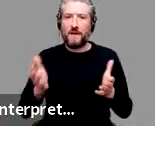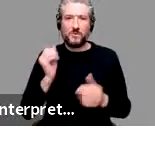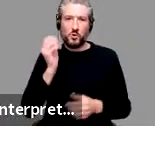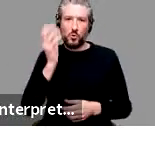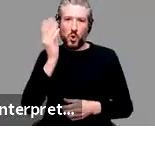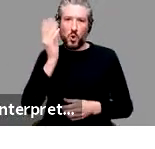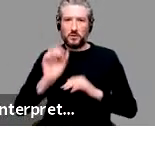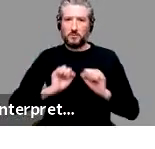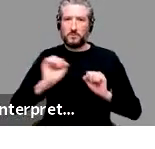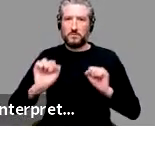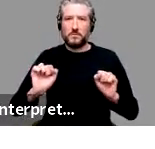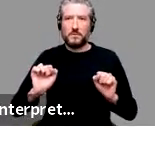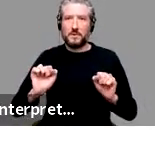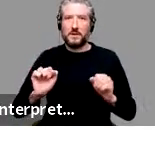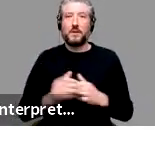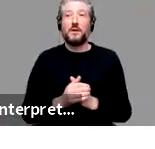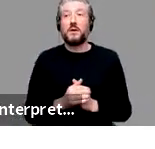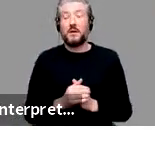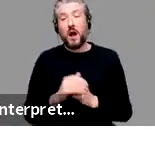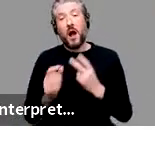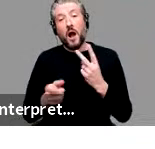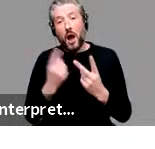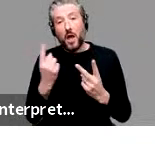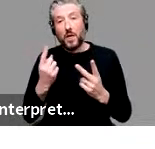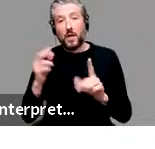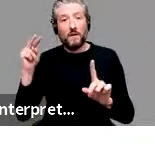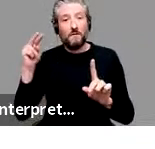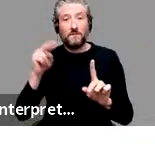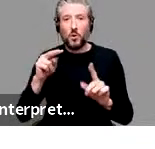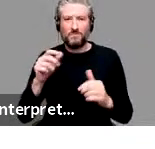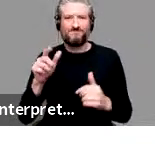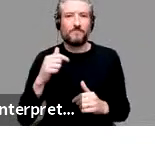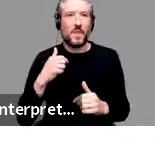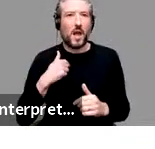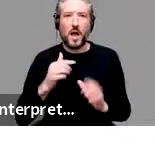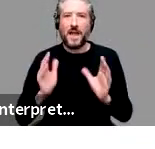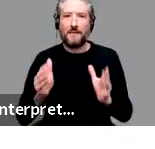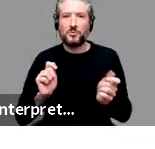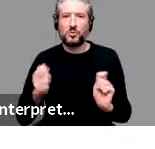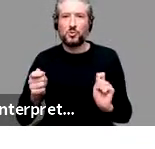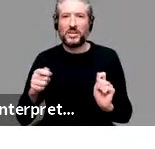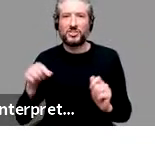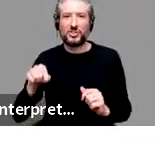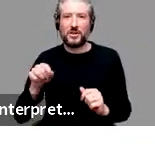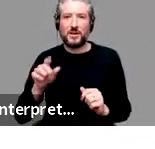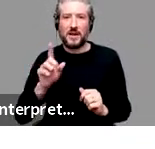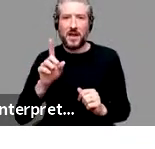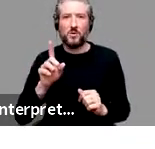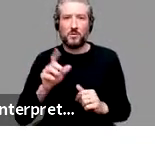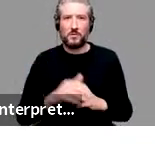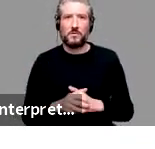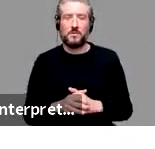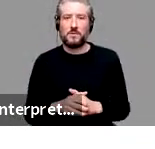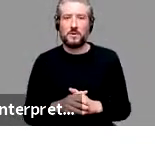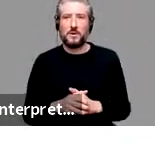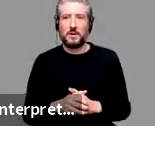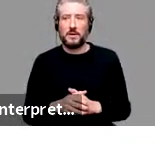Another way to see this, and you know what, I'm going to switch because I'm going to need the, um, I'm sorry, I'm going to need the, uh,